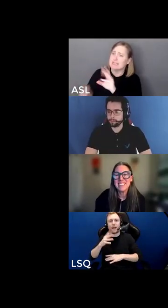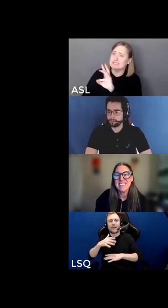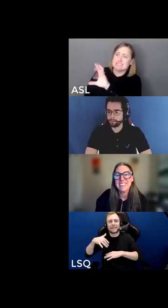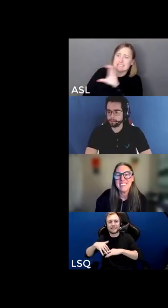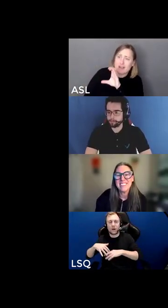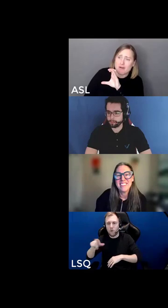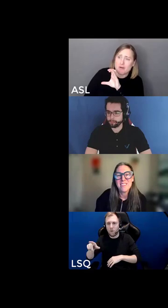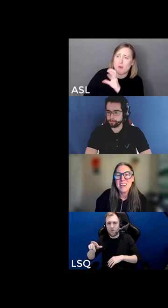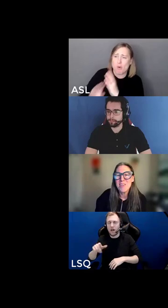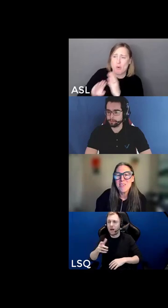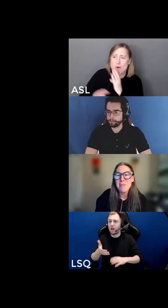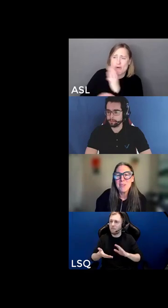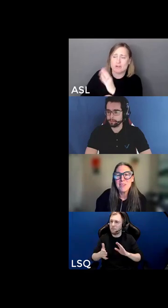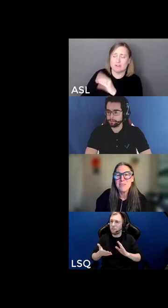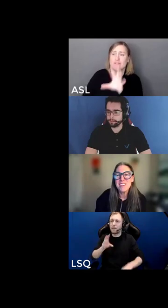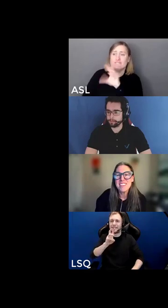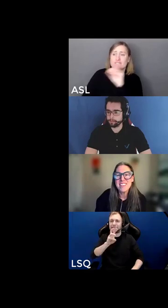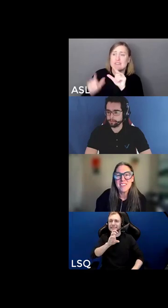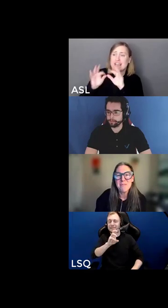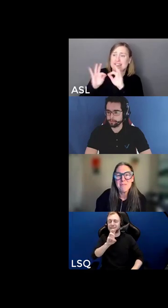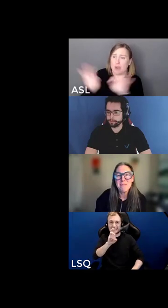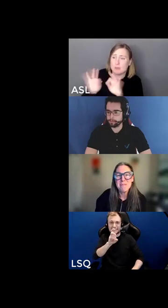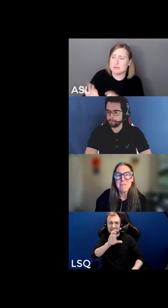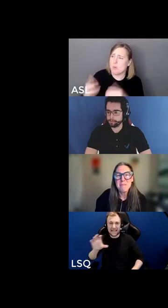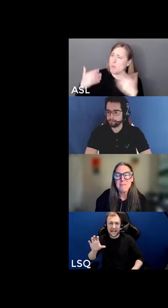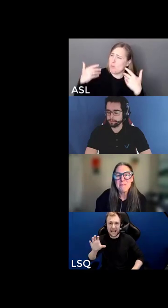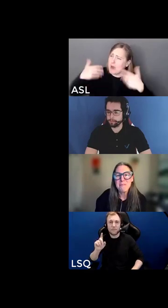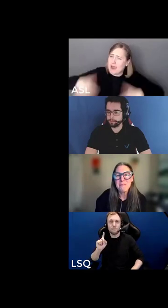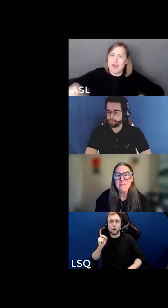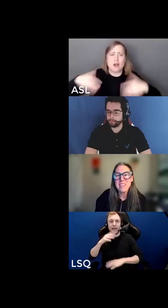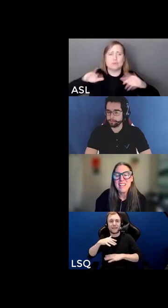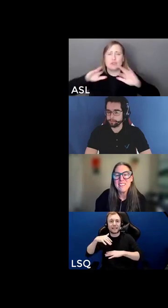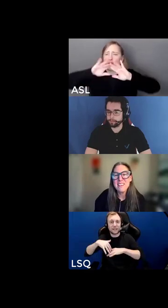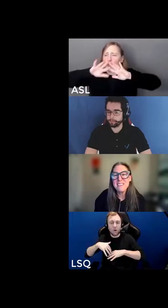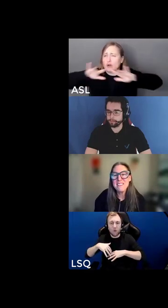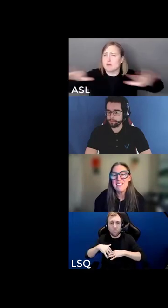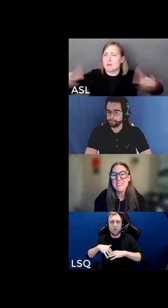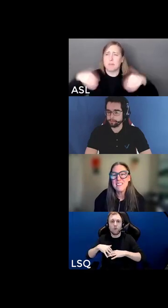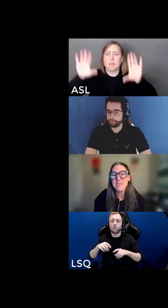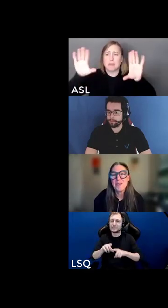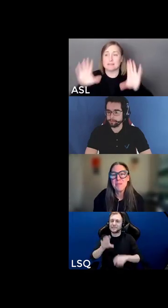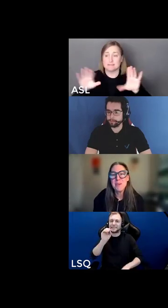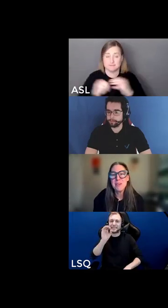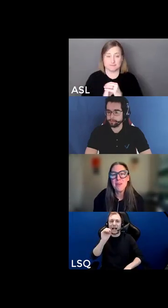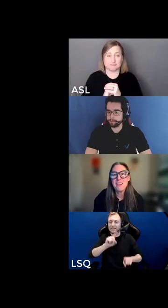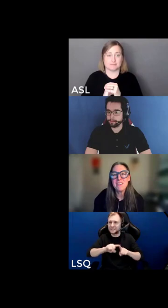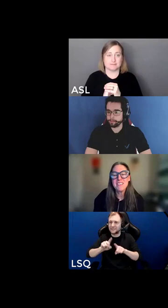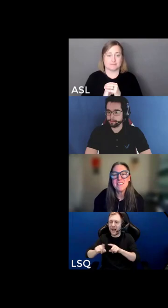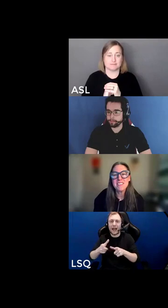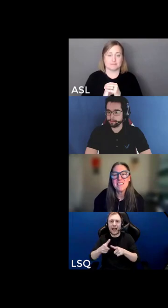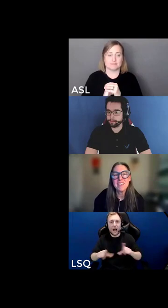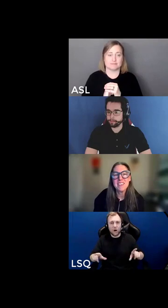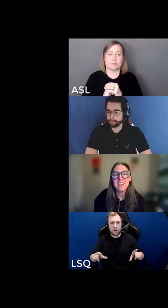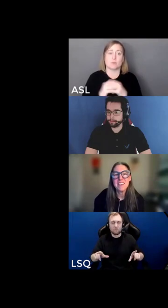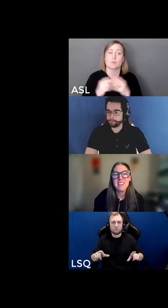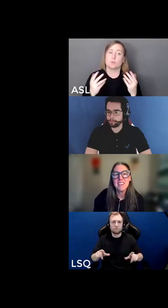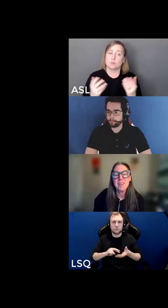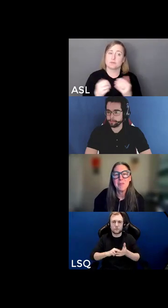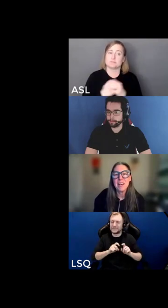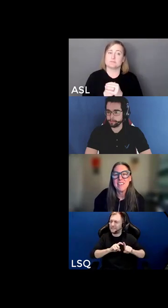so an incredible diversity and then there's the point brought to us